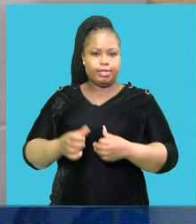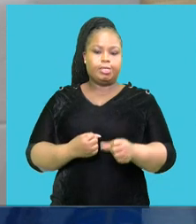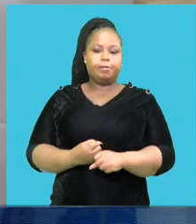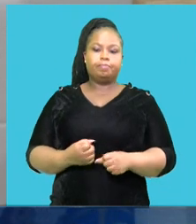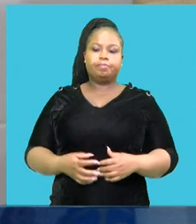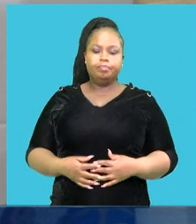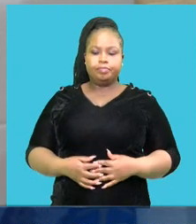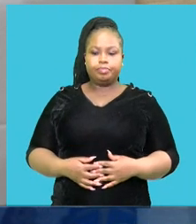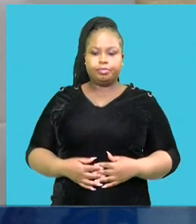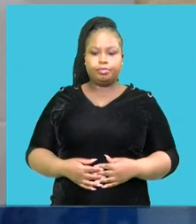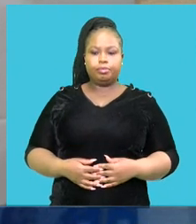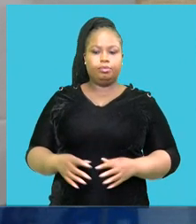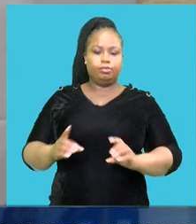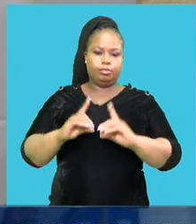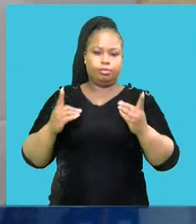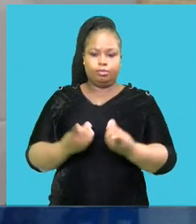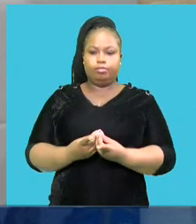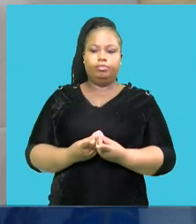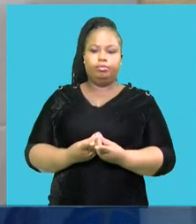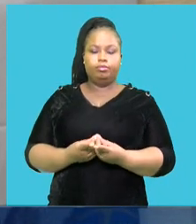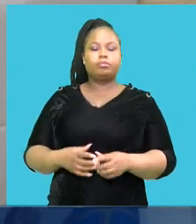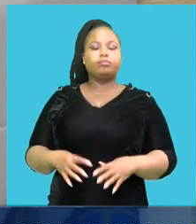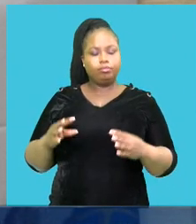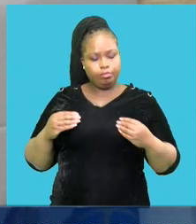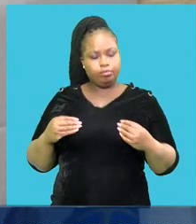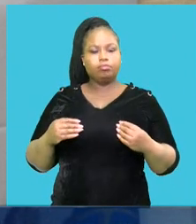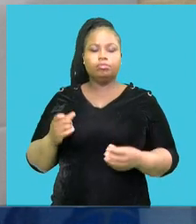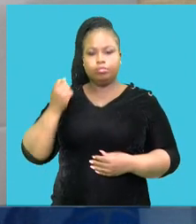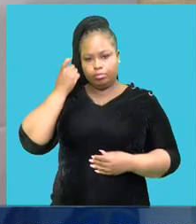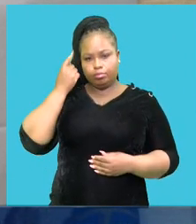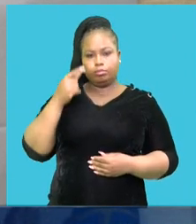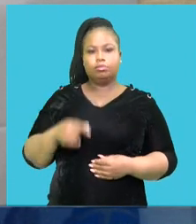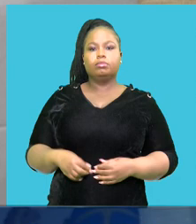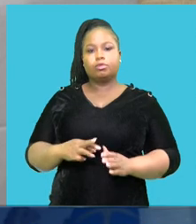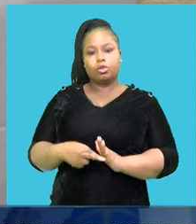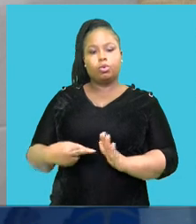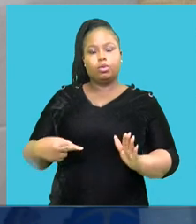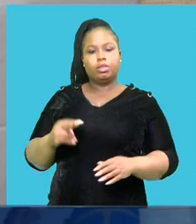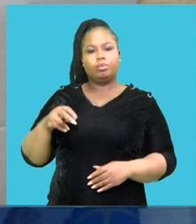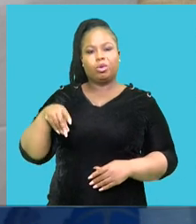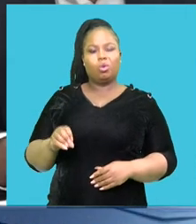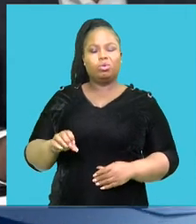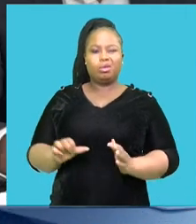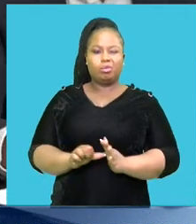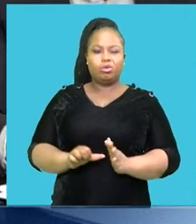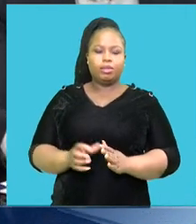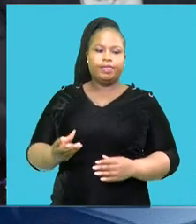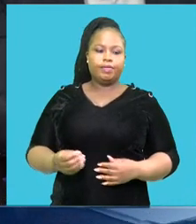year. The department recognizes the crucial role that NPO's play in the province.